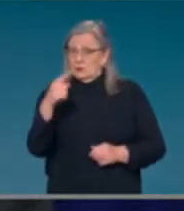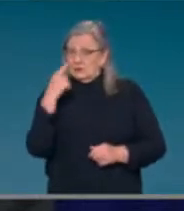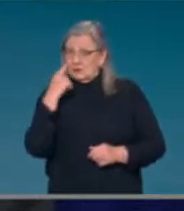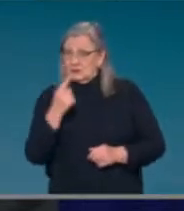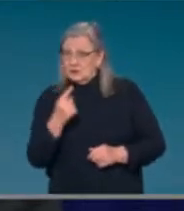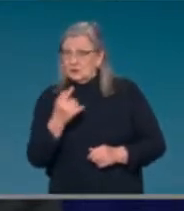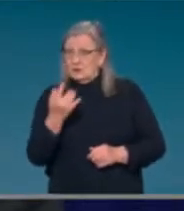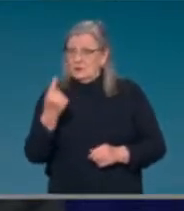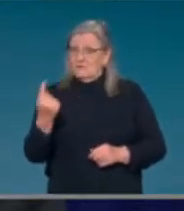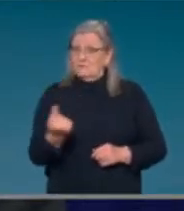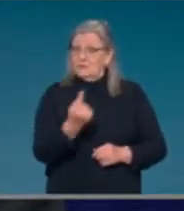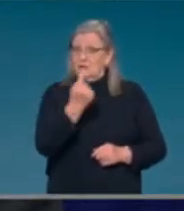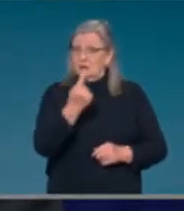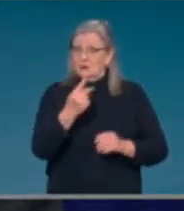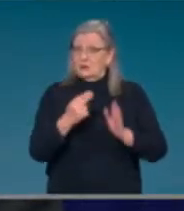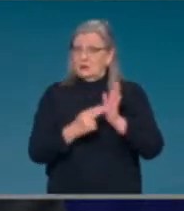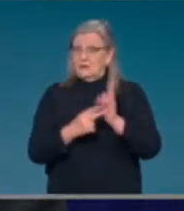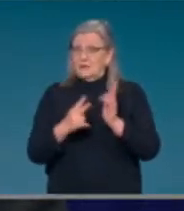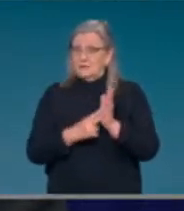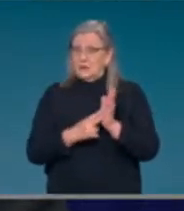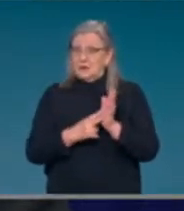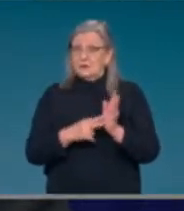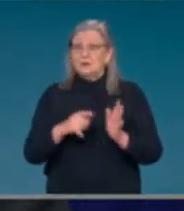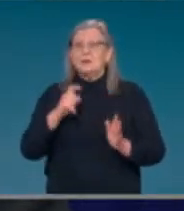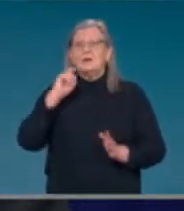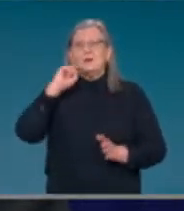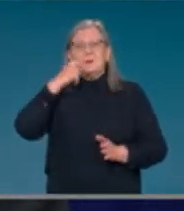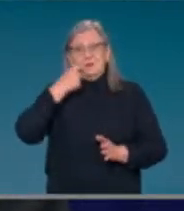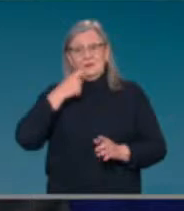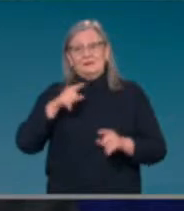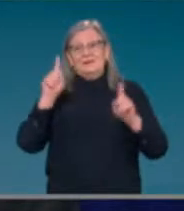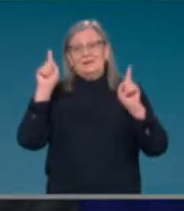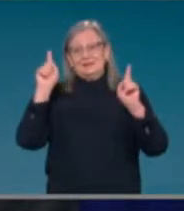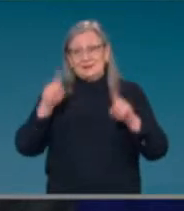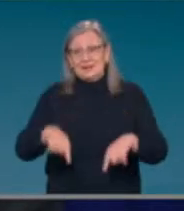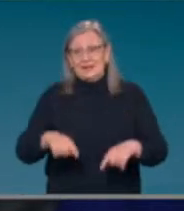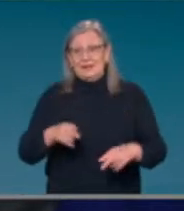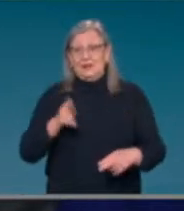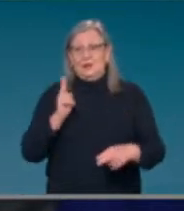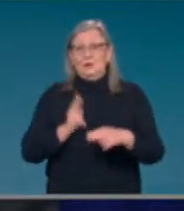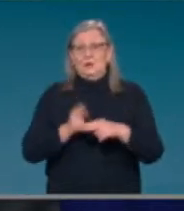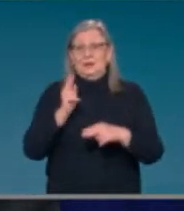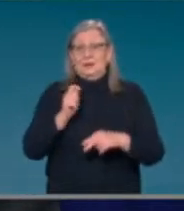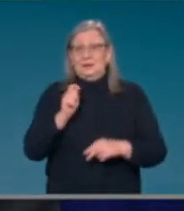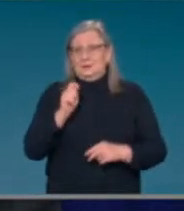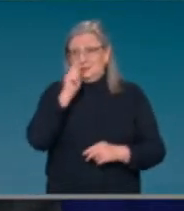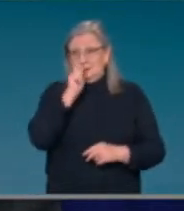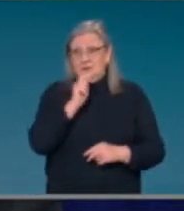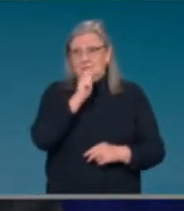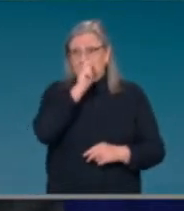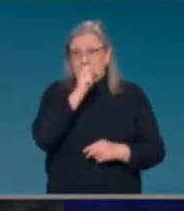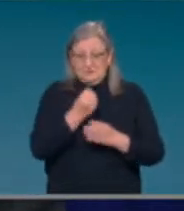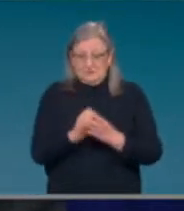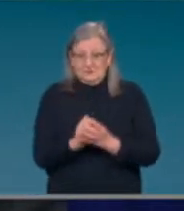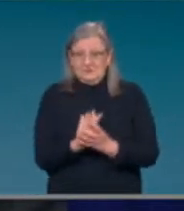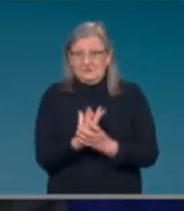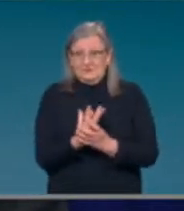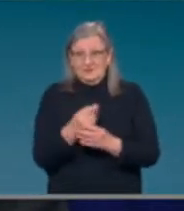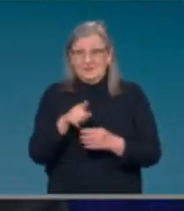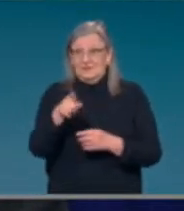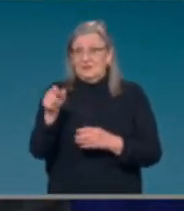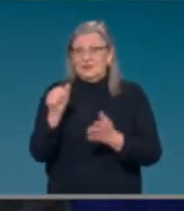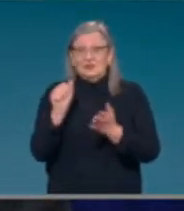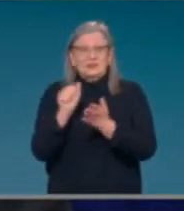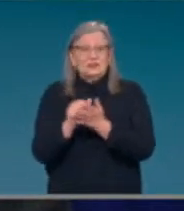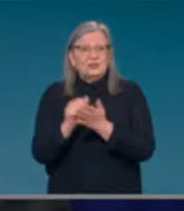antigen tests will be maintained. Major supermarket chains and convenience stores have announced that they will have stock available from that date. We've